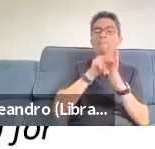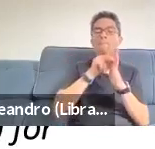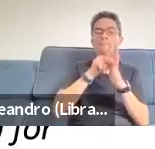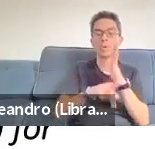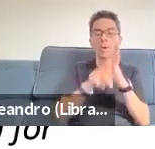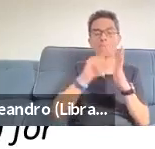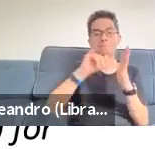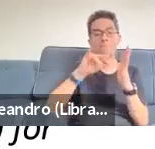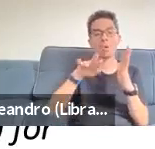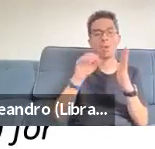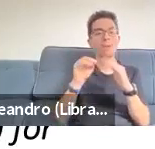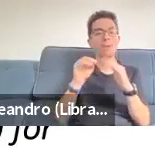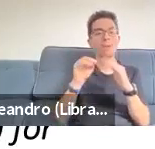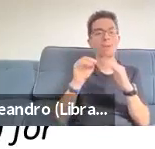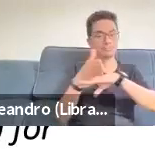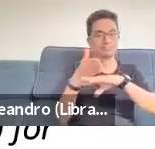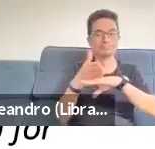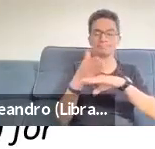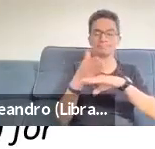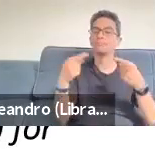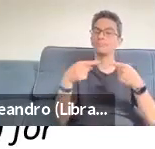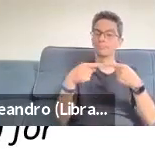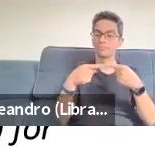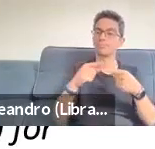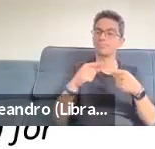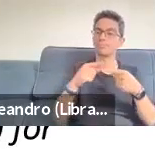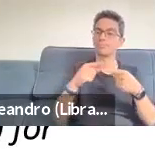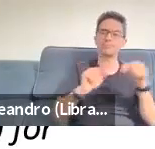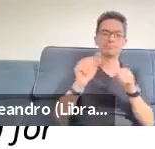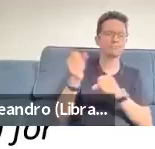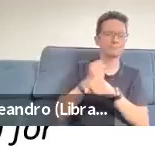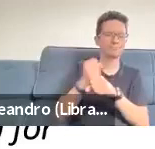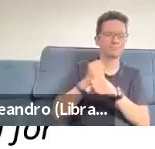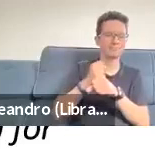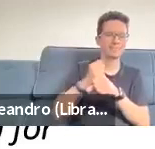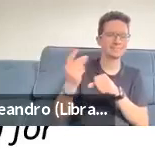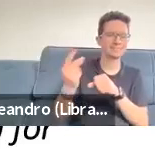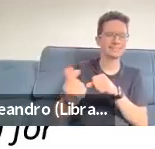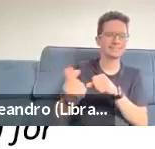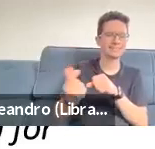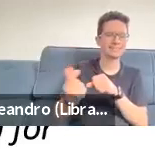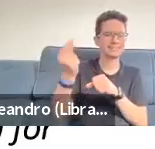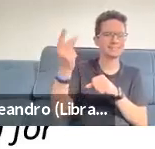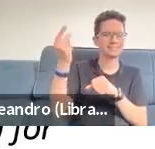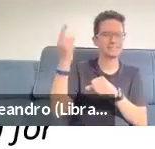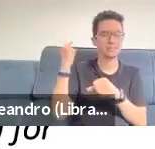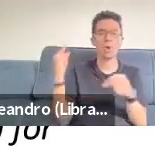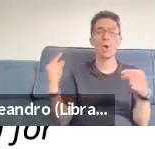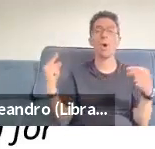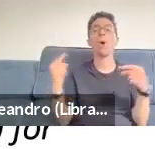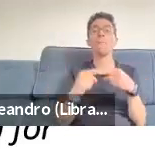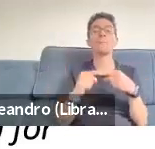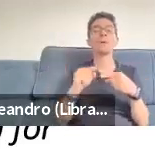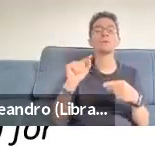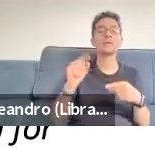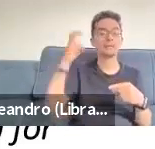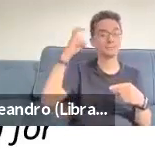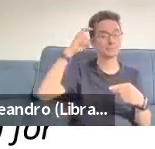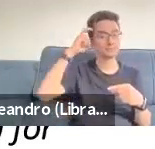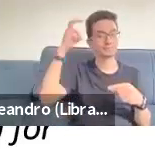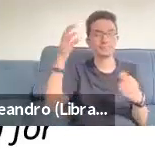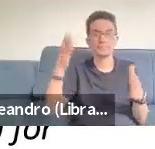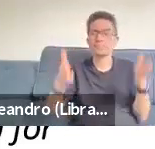standing traditions and artificial intelligence and assistive technologies. This aligned with looking at the situated